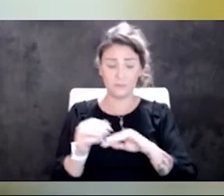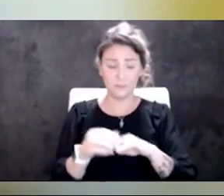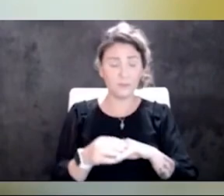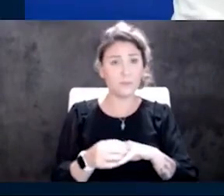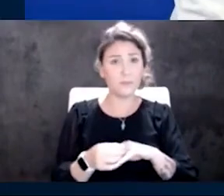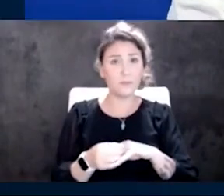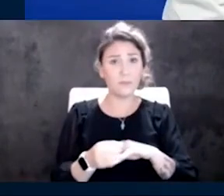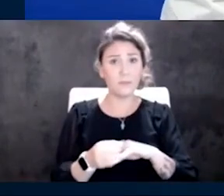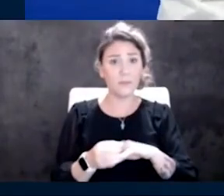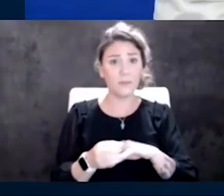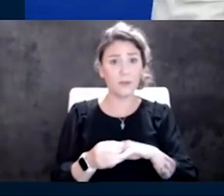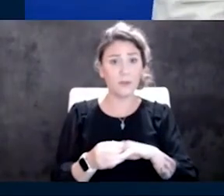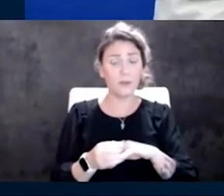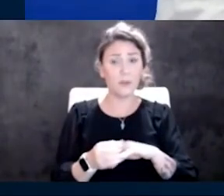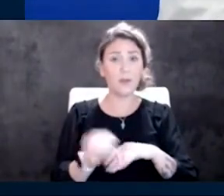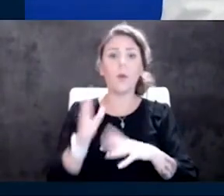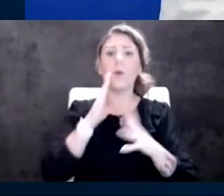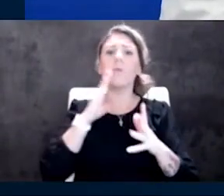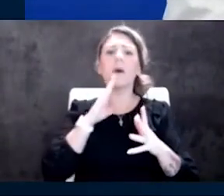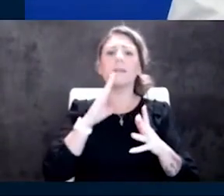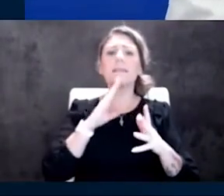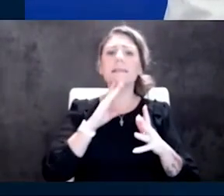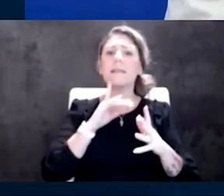Jesse, what's the lower age limit for given blood?